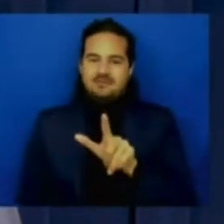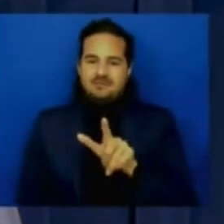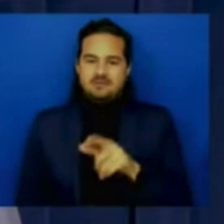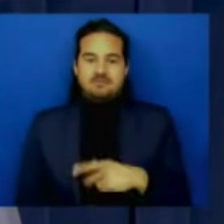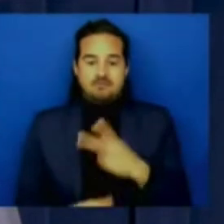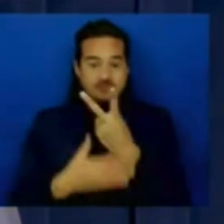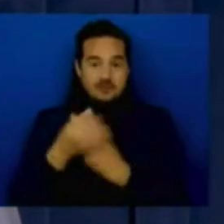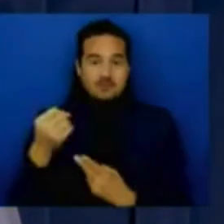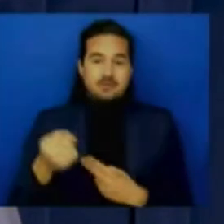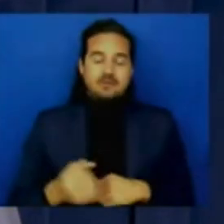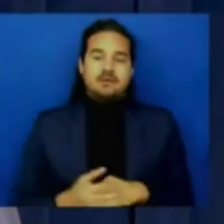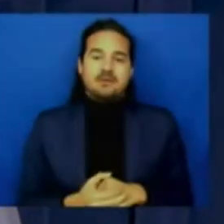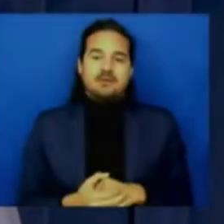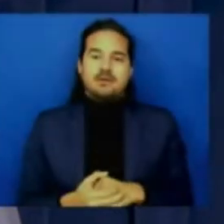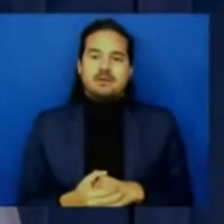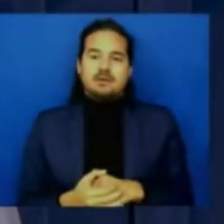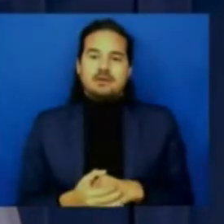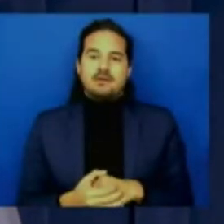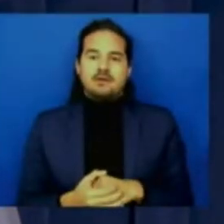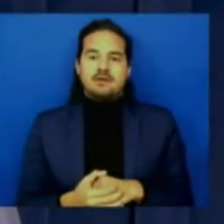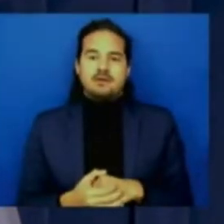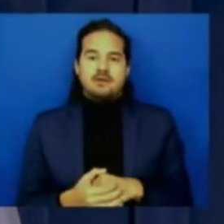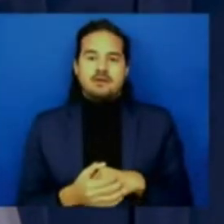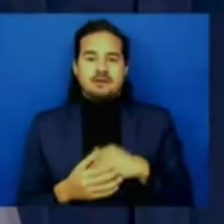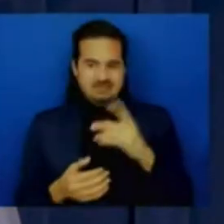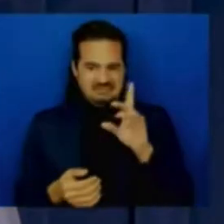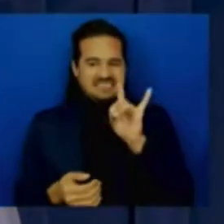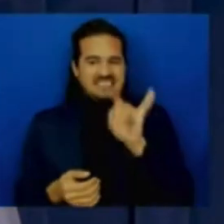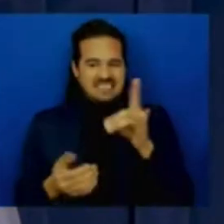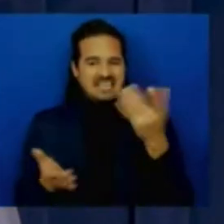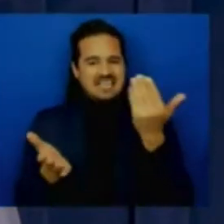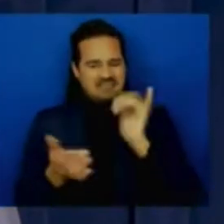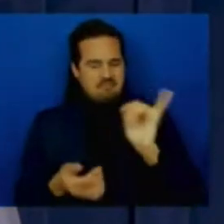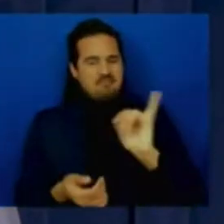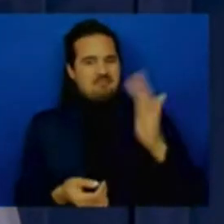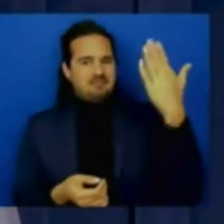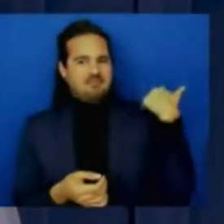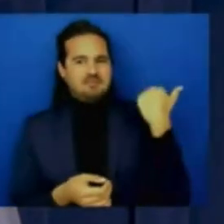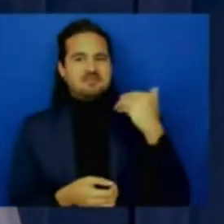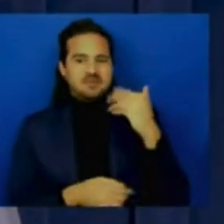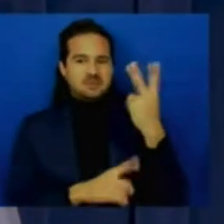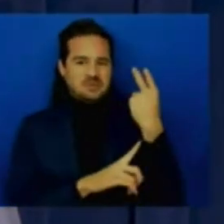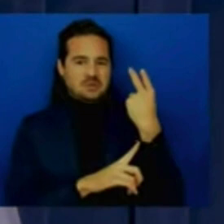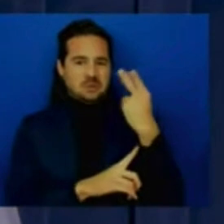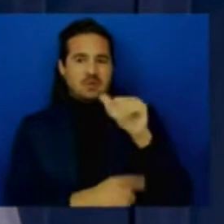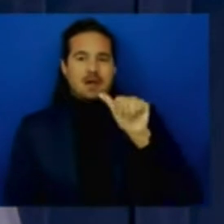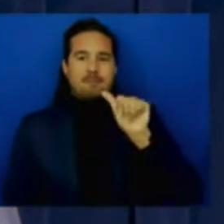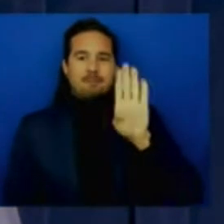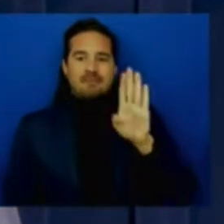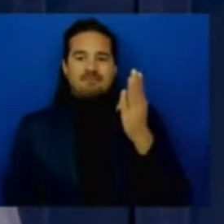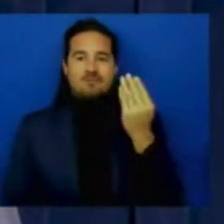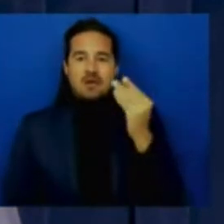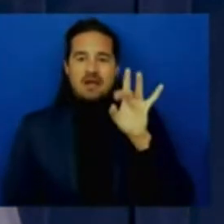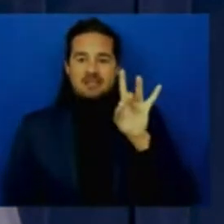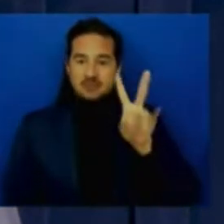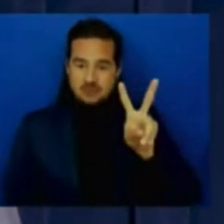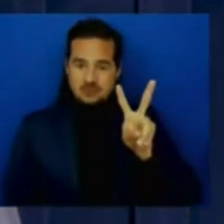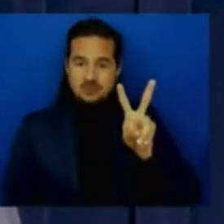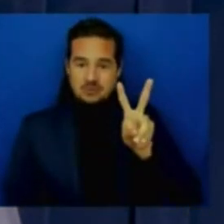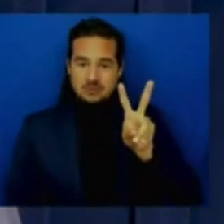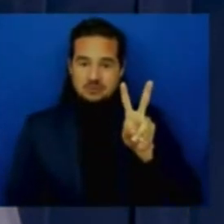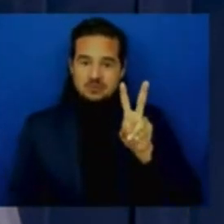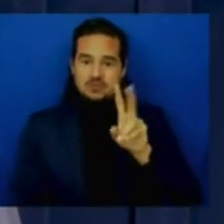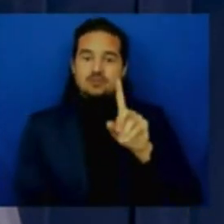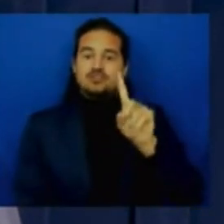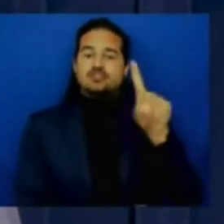years ago with 1482 and the just cause issues that was big i don't think another state in the country had done that we